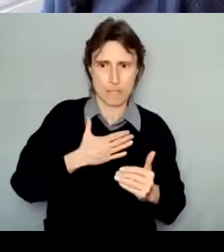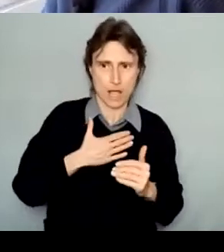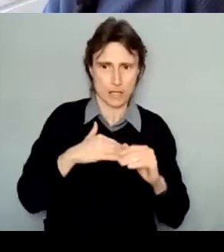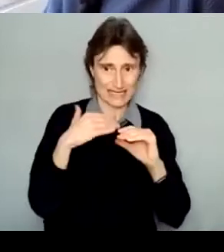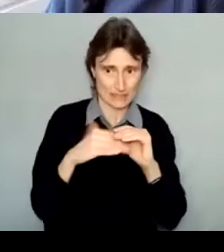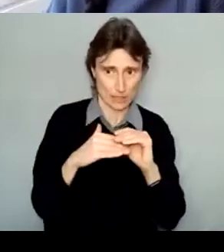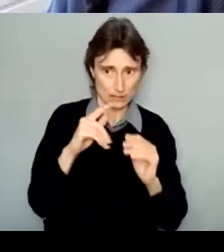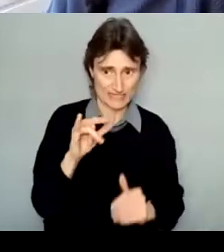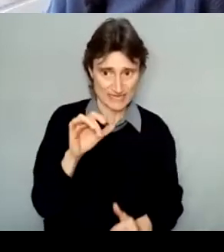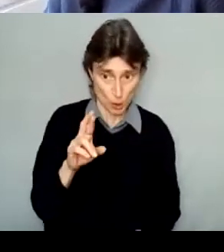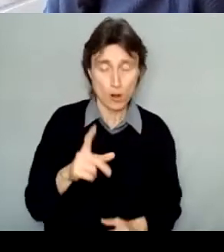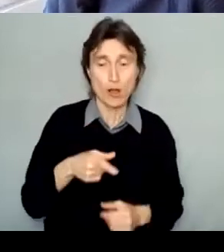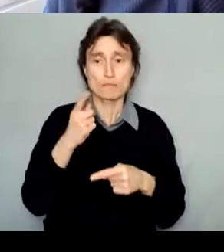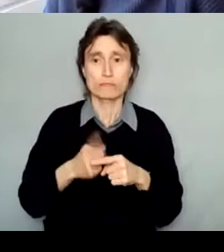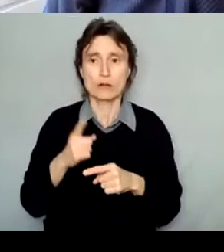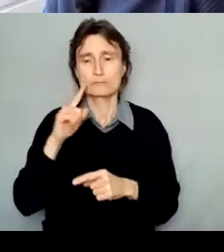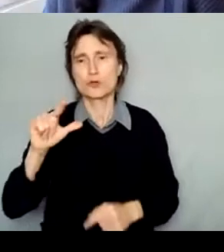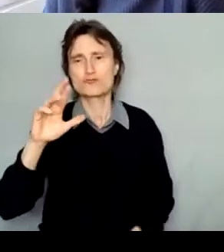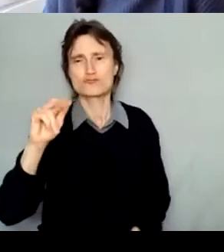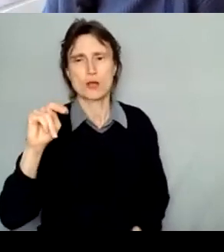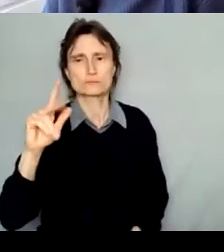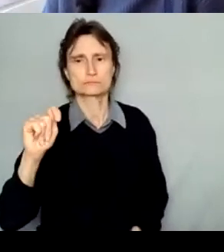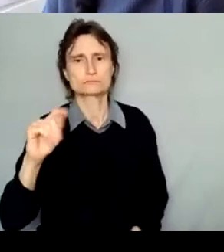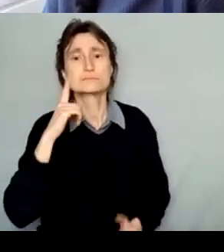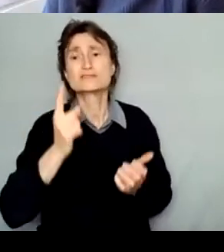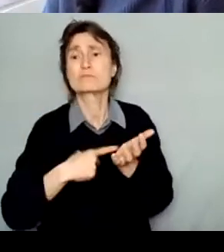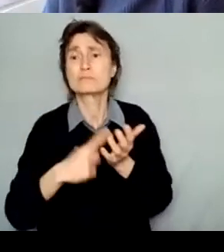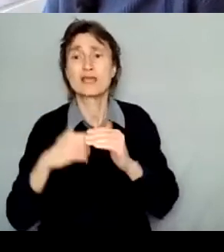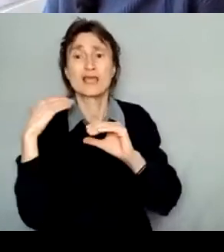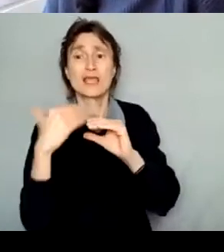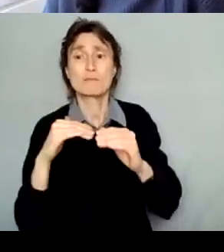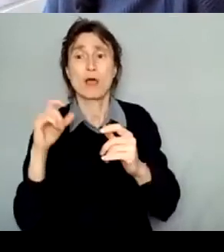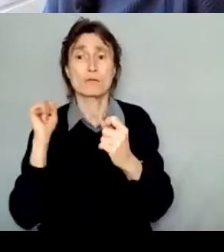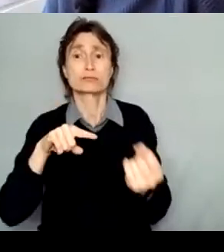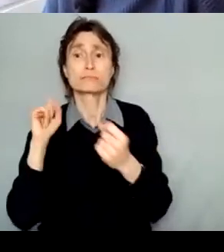us aren't ending up in your spam or junk folder by mistake because that does happen.